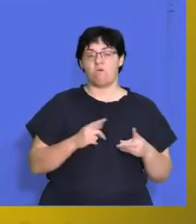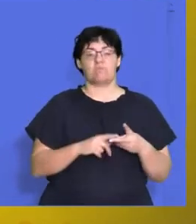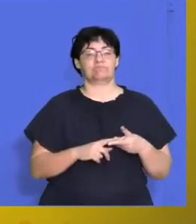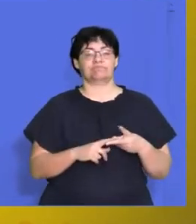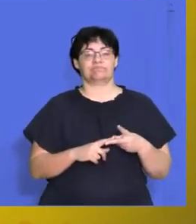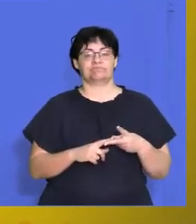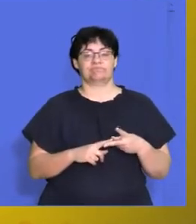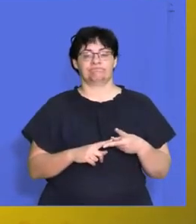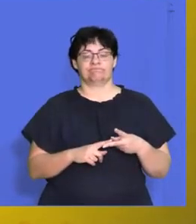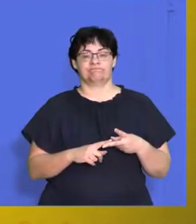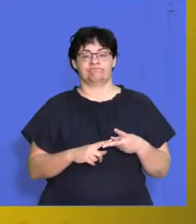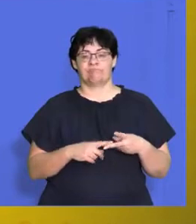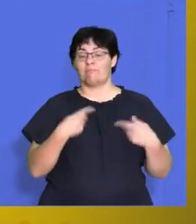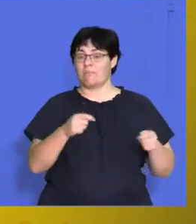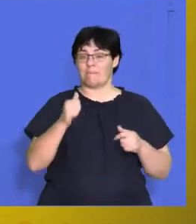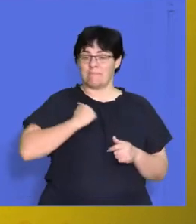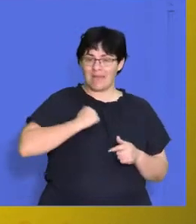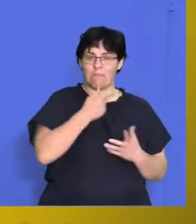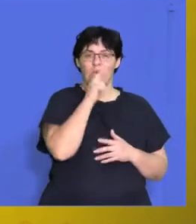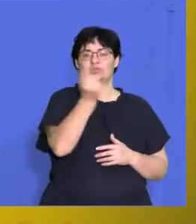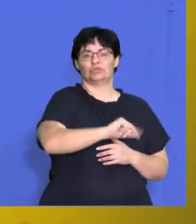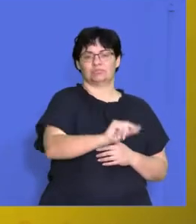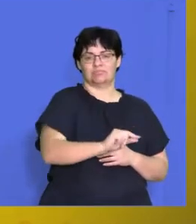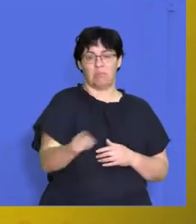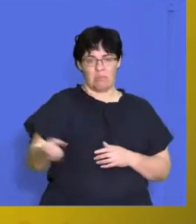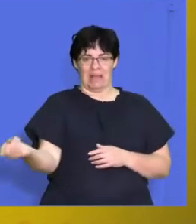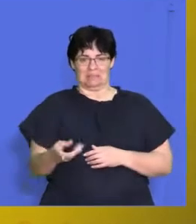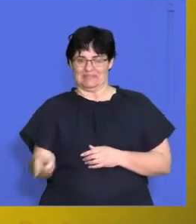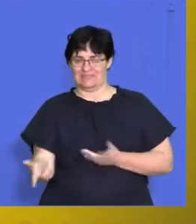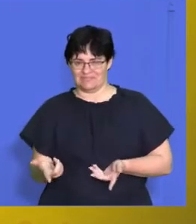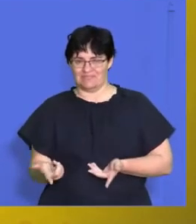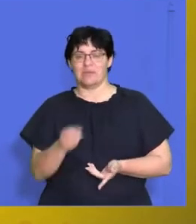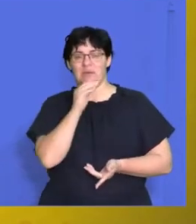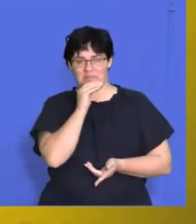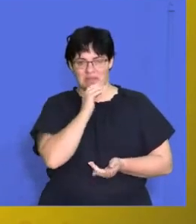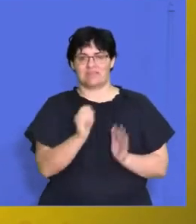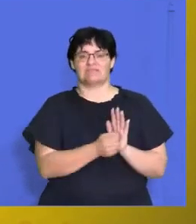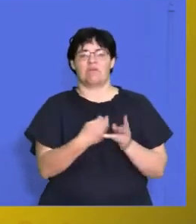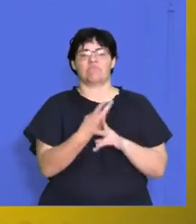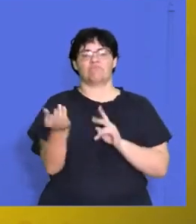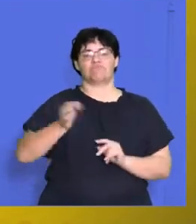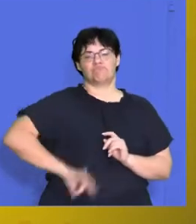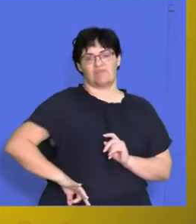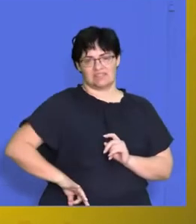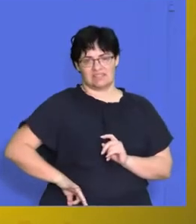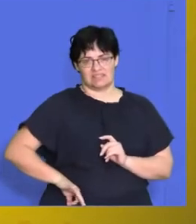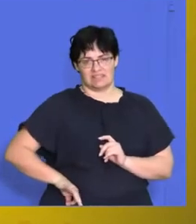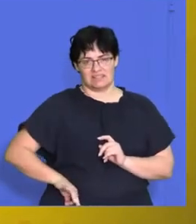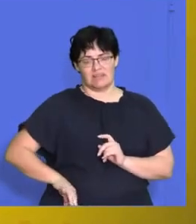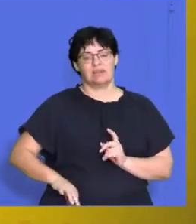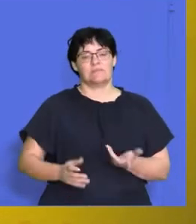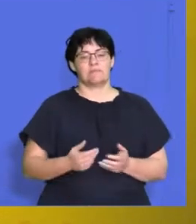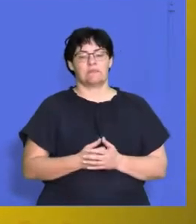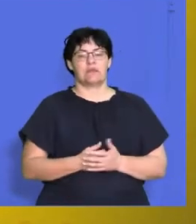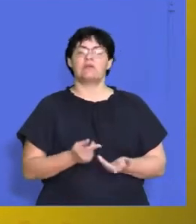make their leather bags at a cheaper cost which is going to result in more profitability for